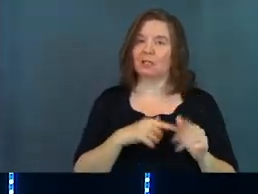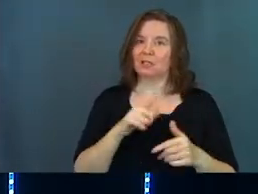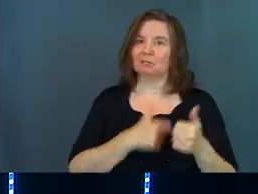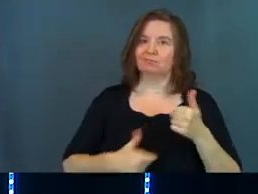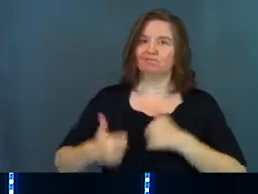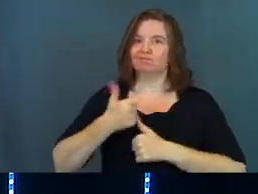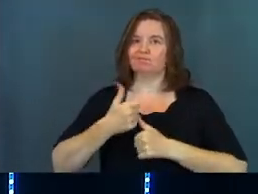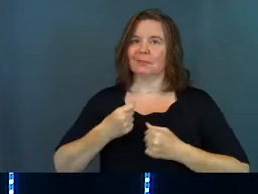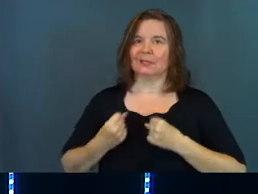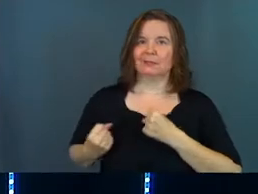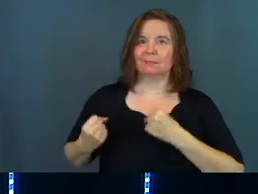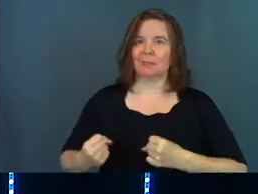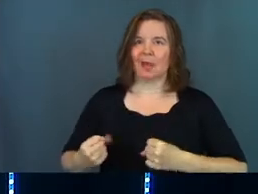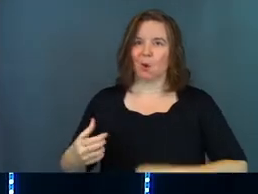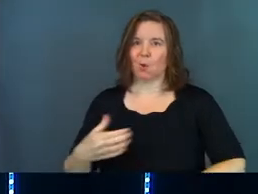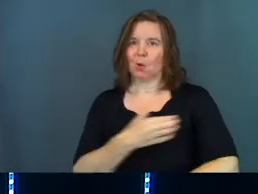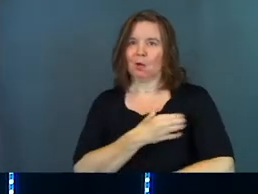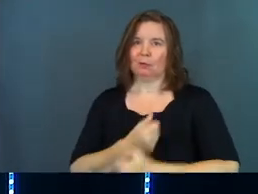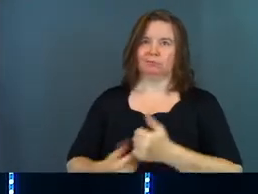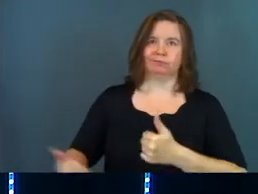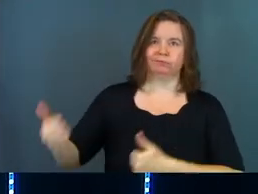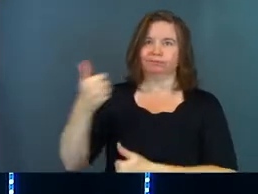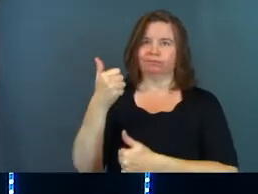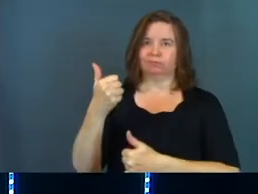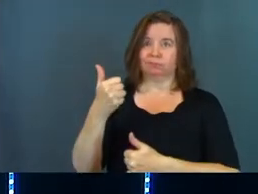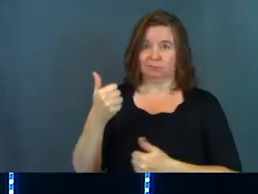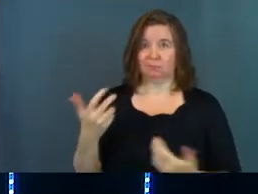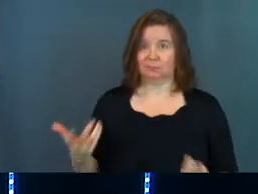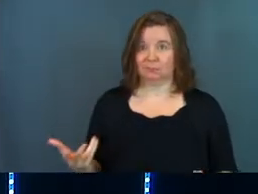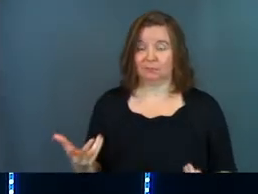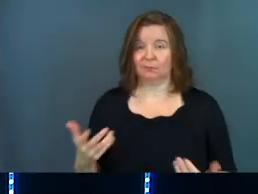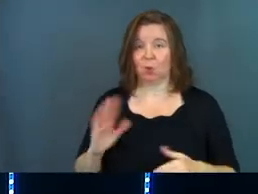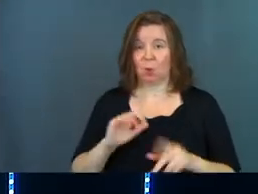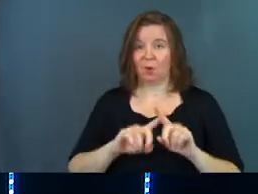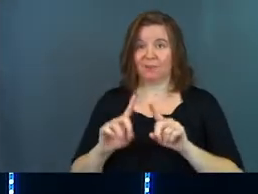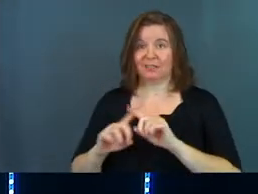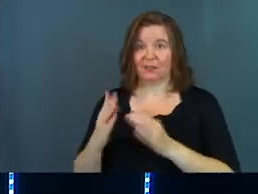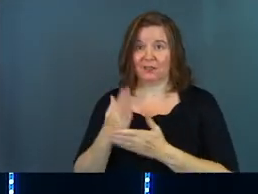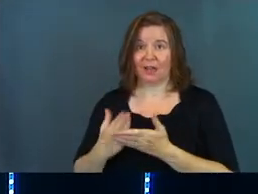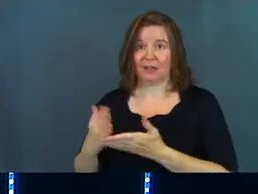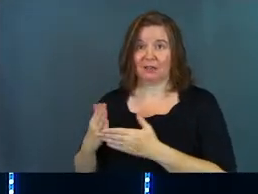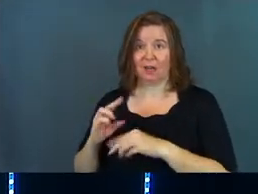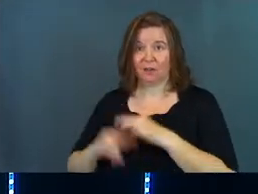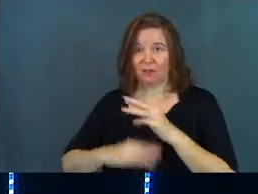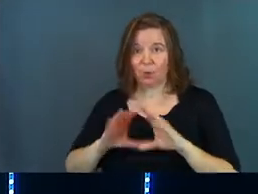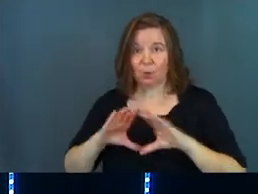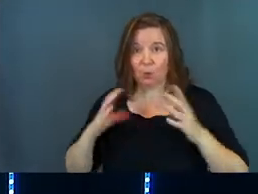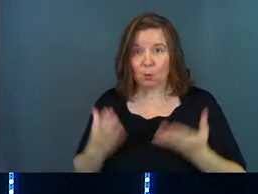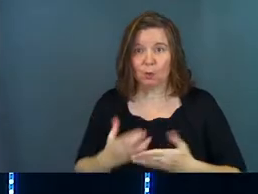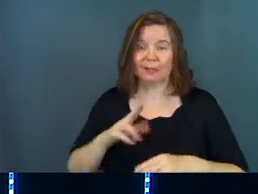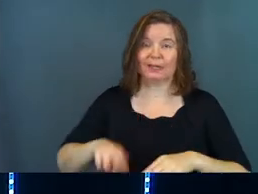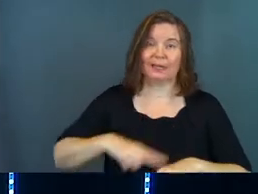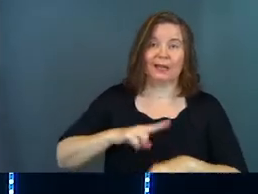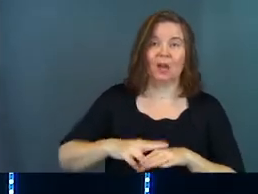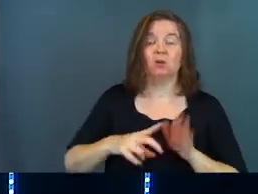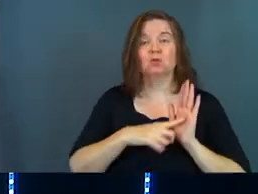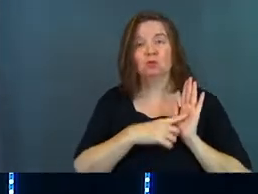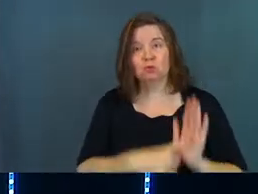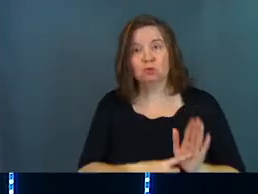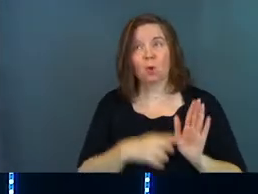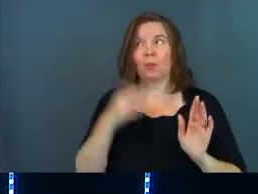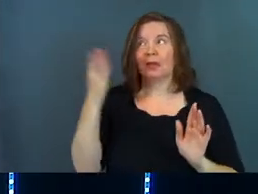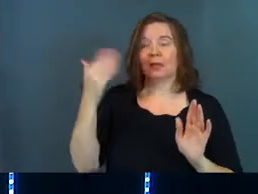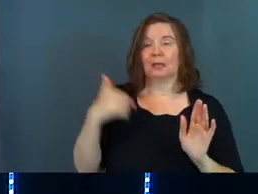lordship, his power, his dominance, if you will, over different aspects of the world and nature just to show